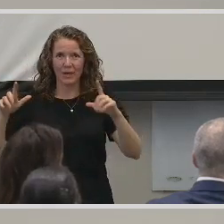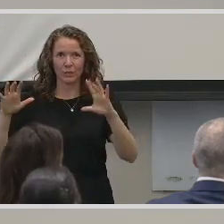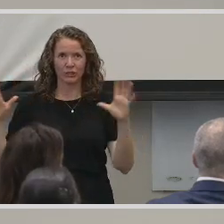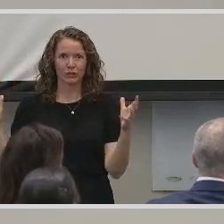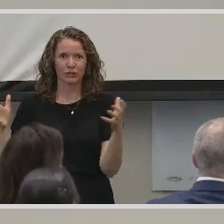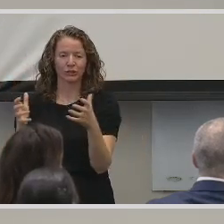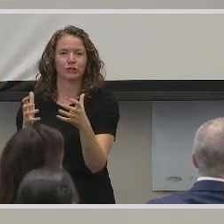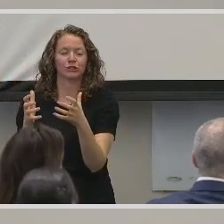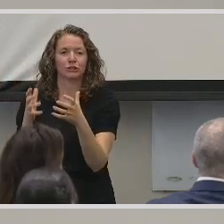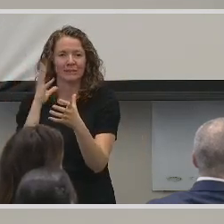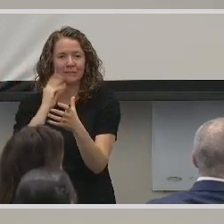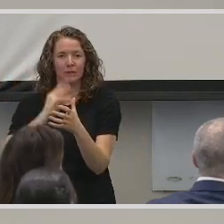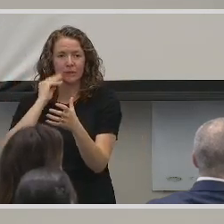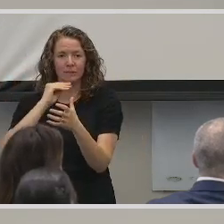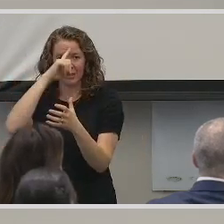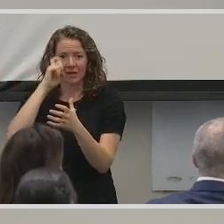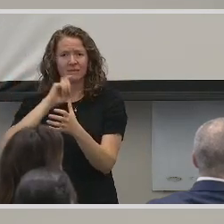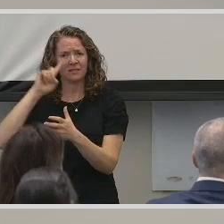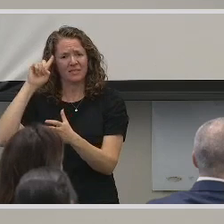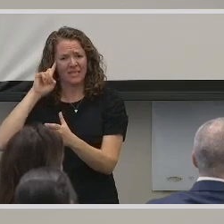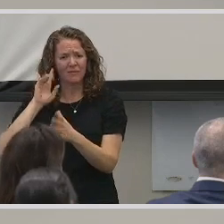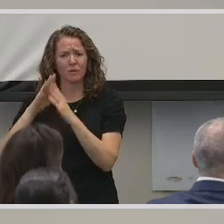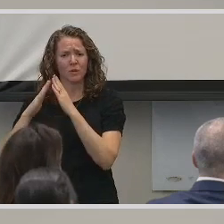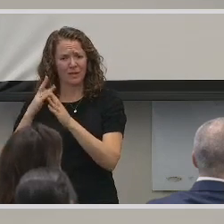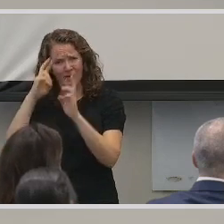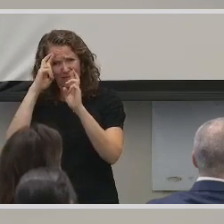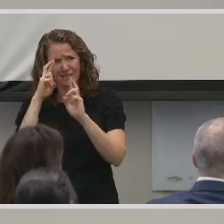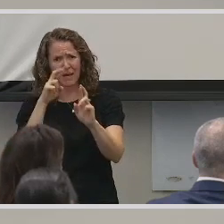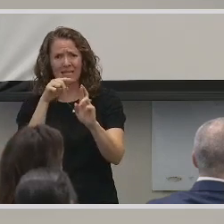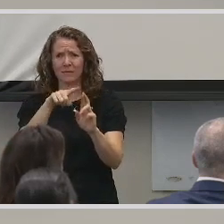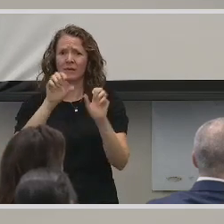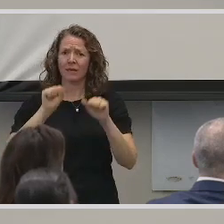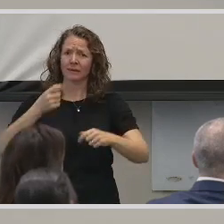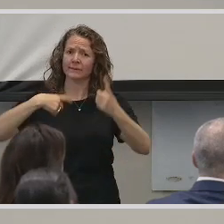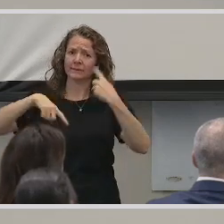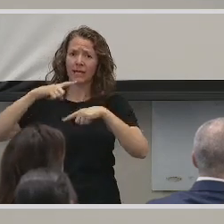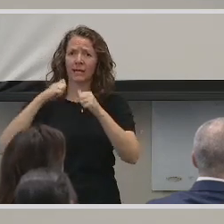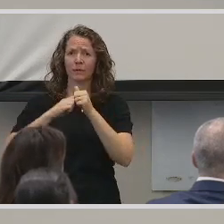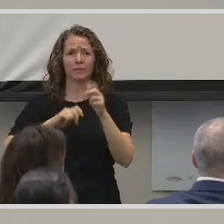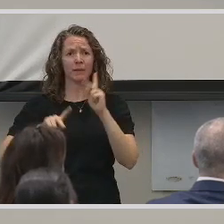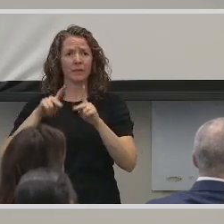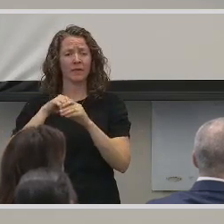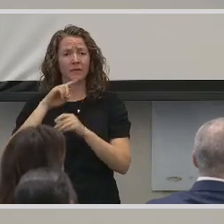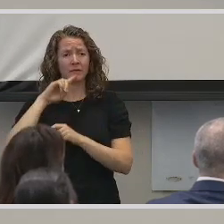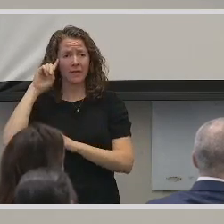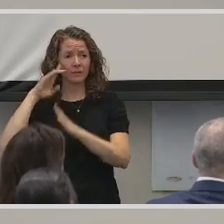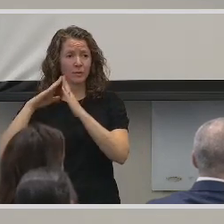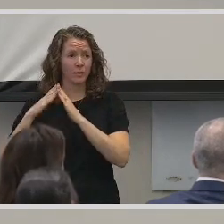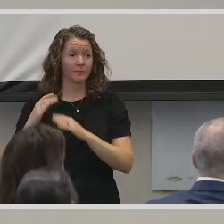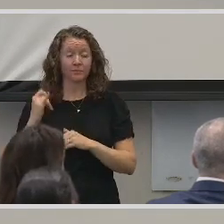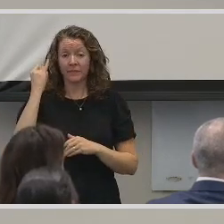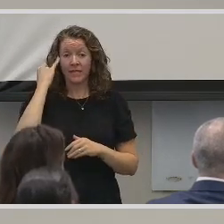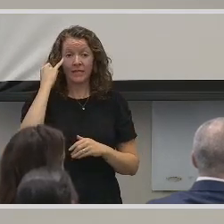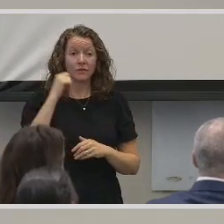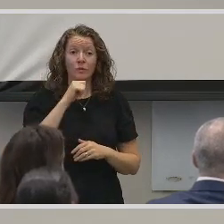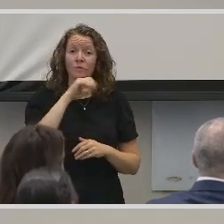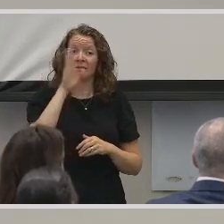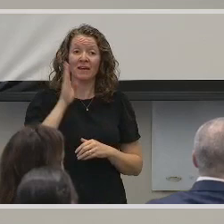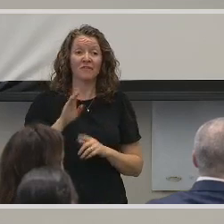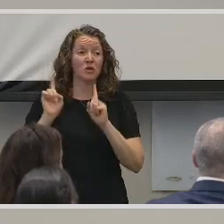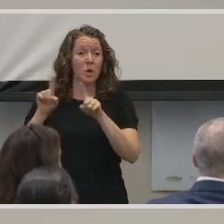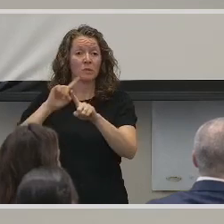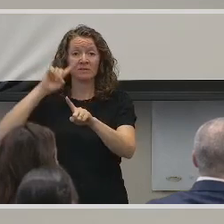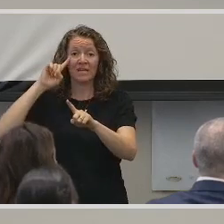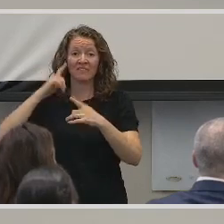sense because the deaf community respects him. He sings with people in the deaf community. If you do not attend deaf events,